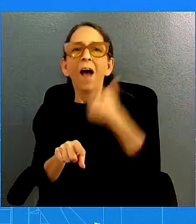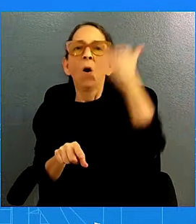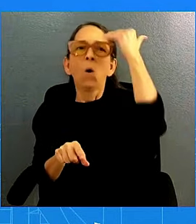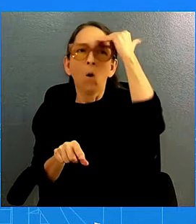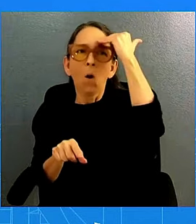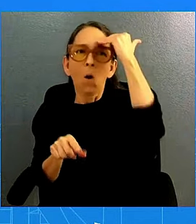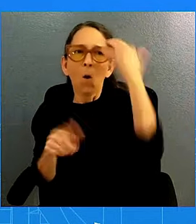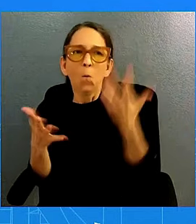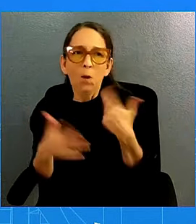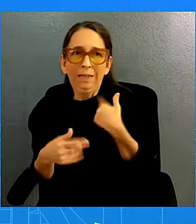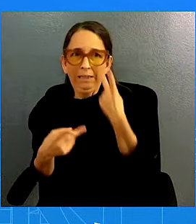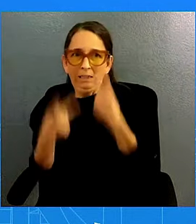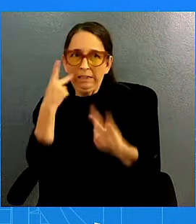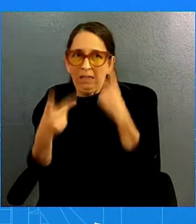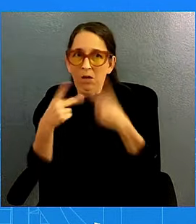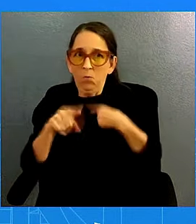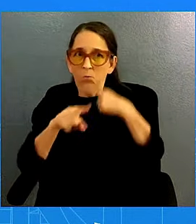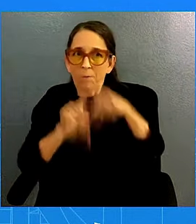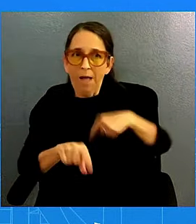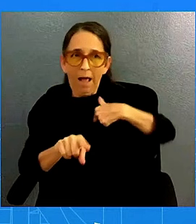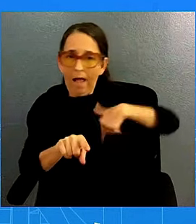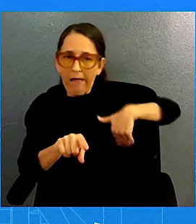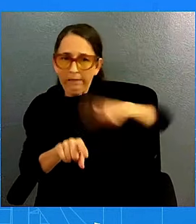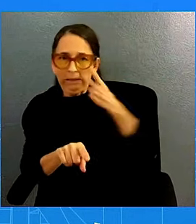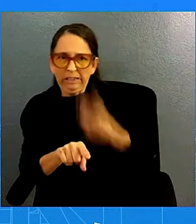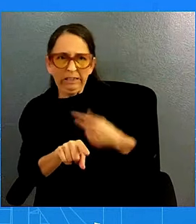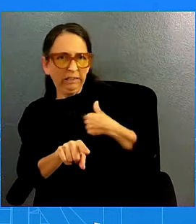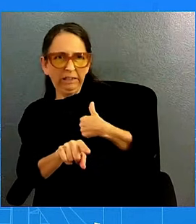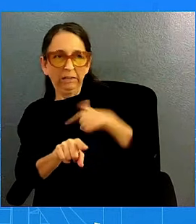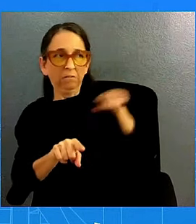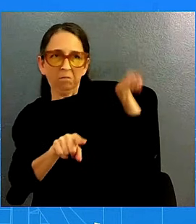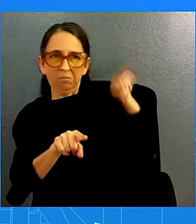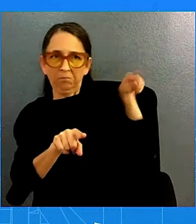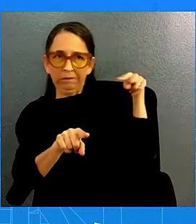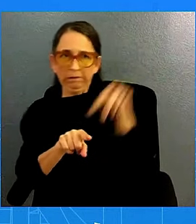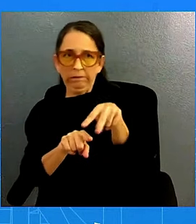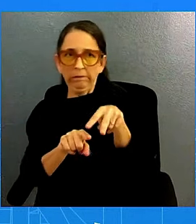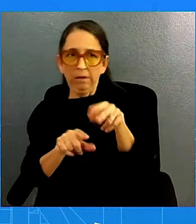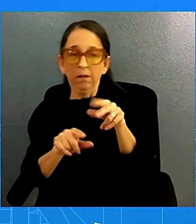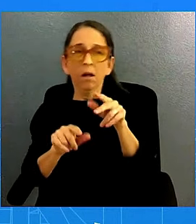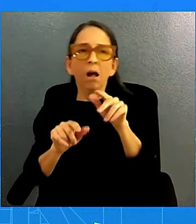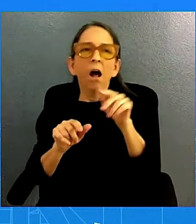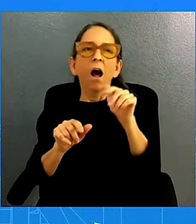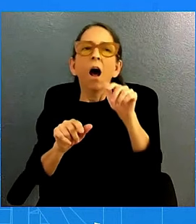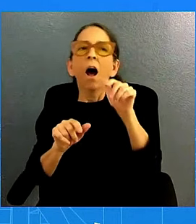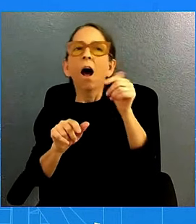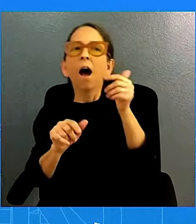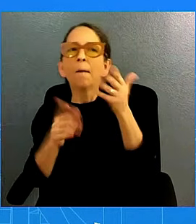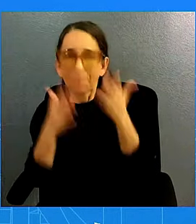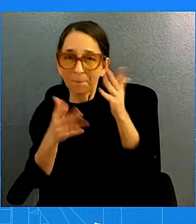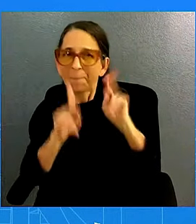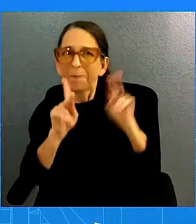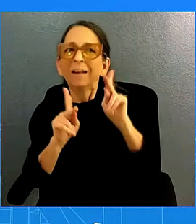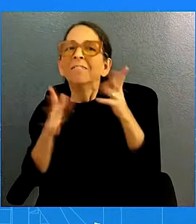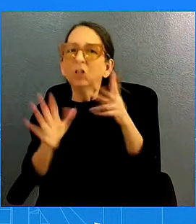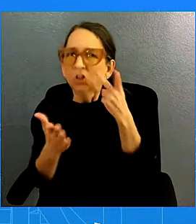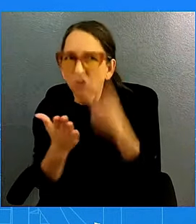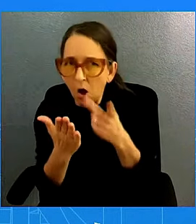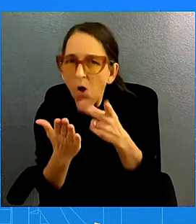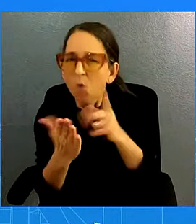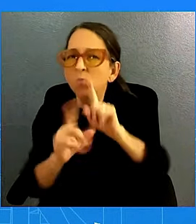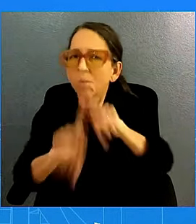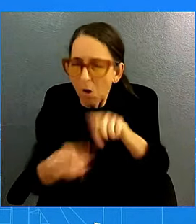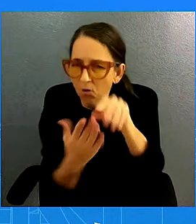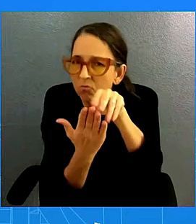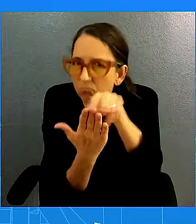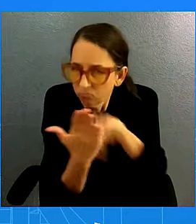haven't. But that doesn't mean that somebody here hasn't. So why don't you let me take that back and get you a better answer? Thank you. Yes, ma'am. On U